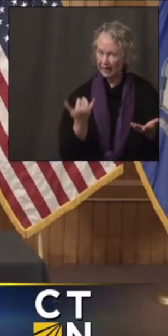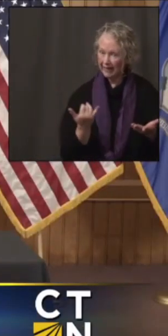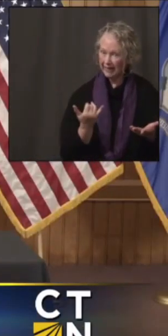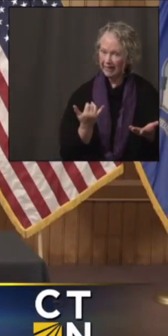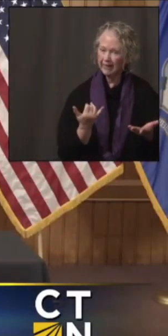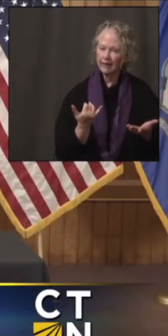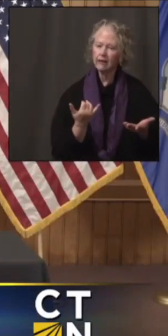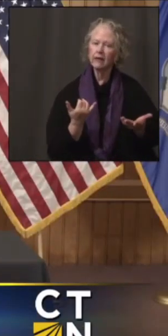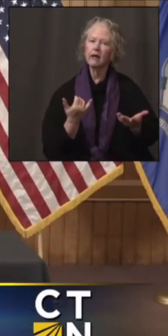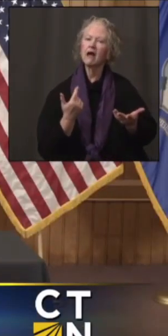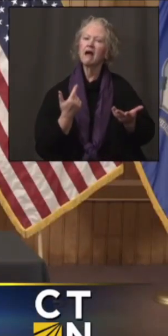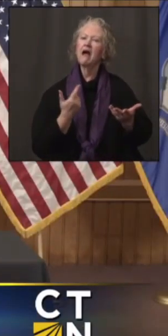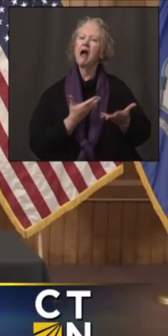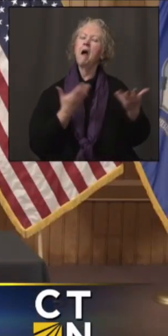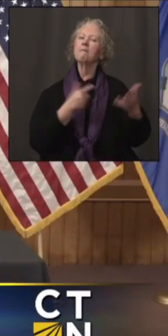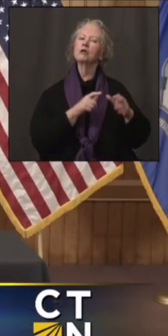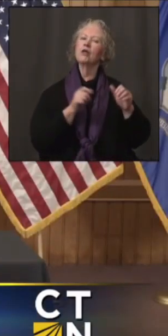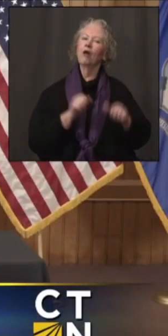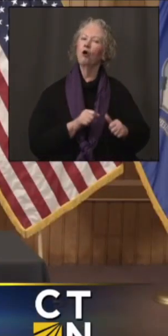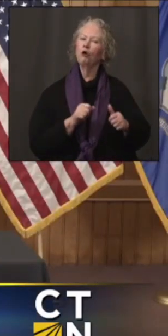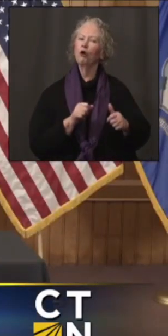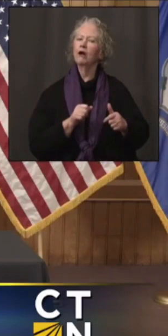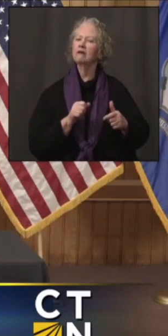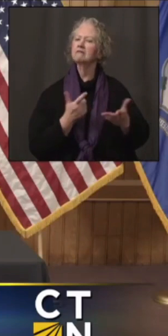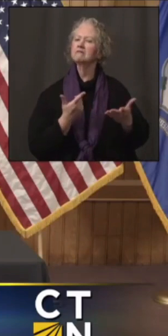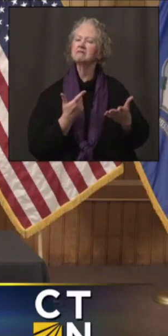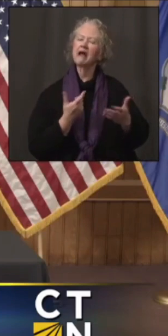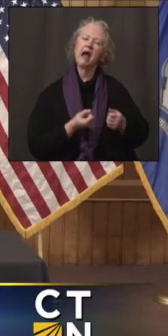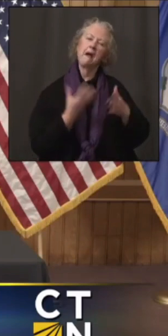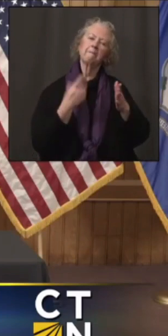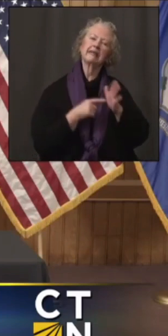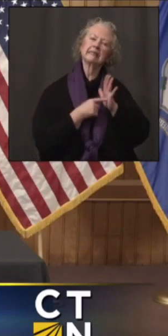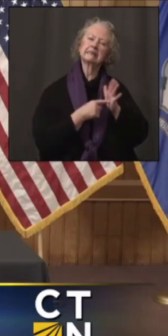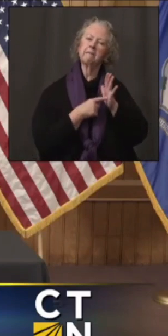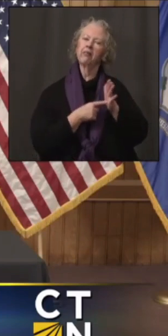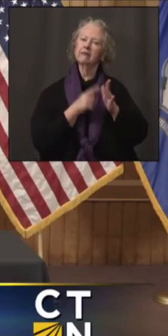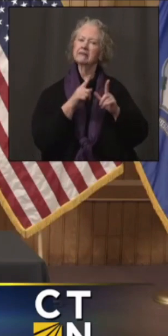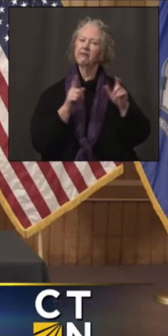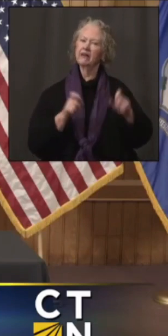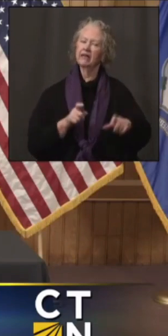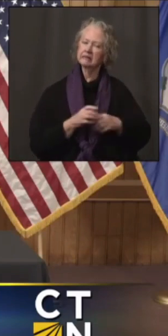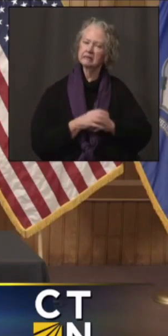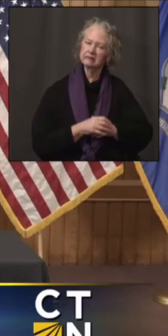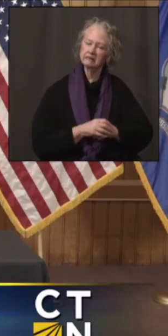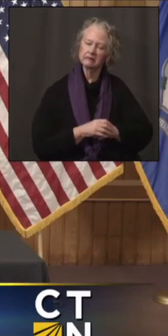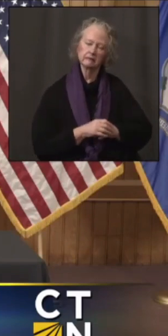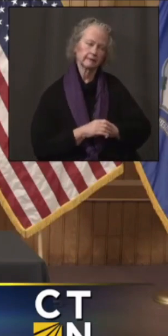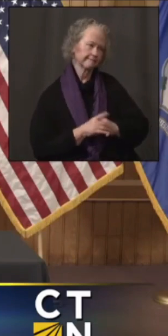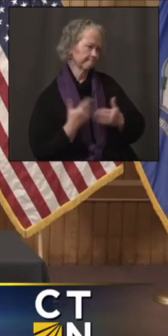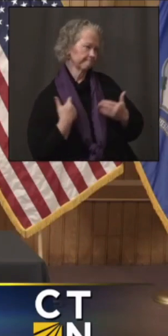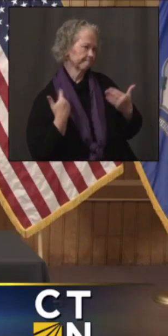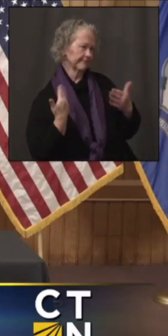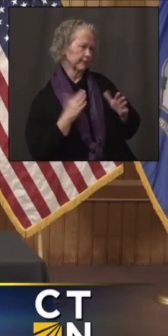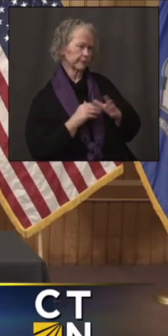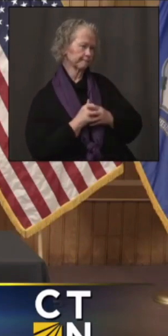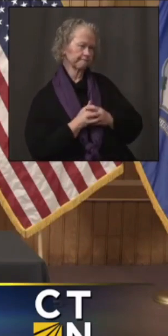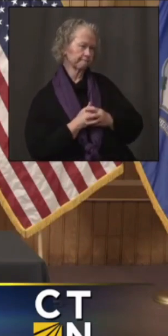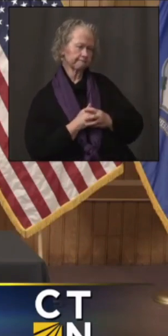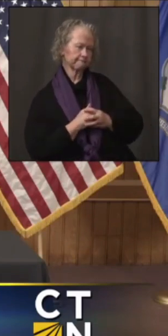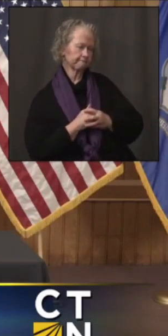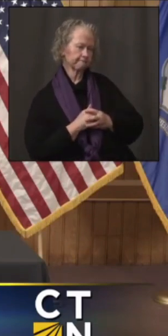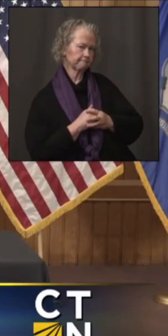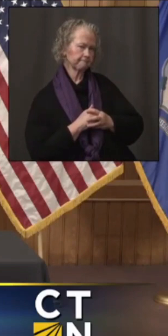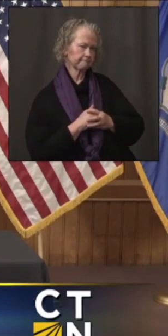what the capacity is on like a weekly basis on, on how many samples are tested? I don't know the answer to that question. No.